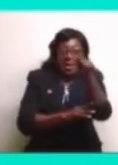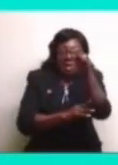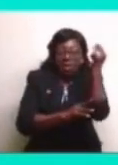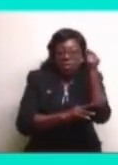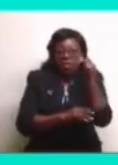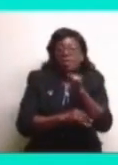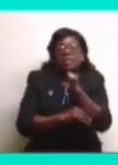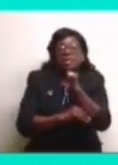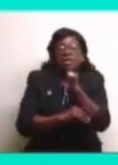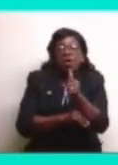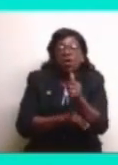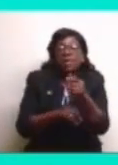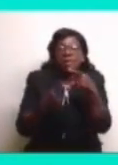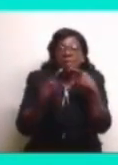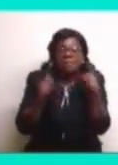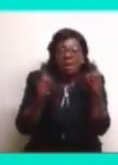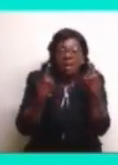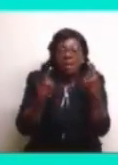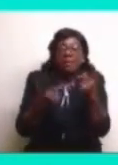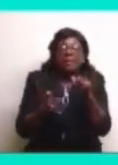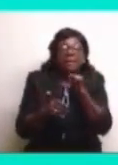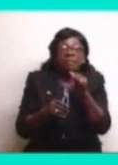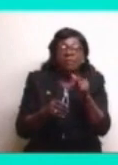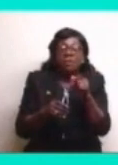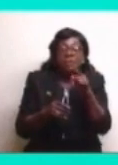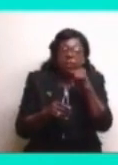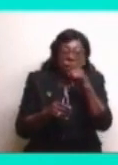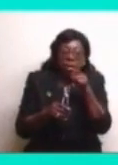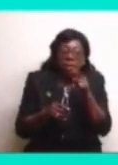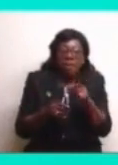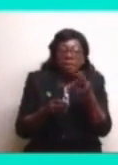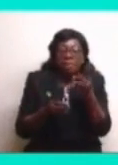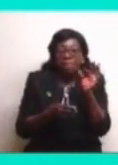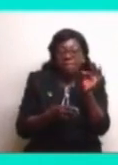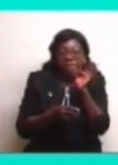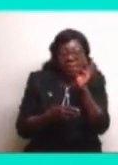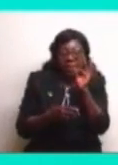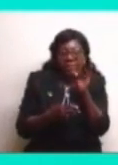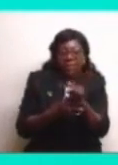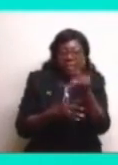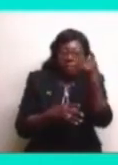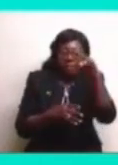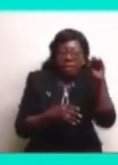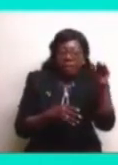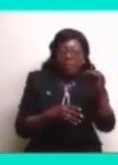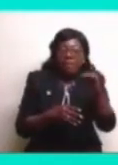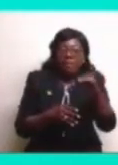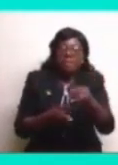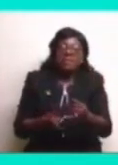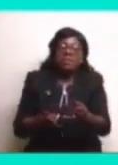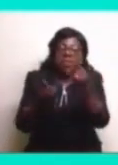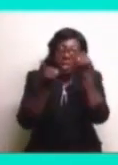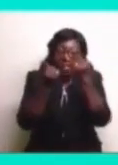crack a smile. That was not funny for him at all because he identified as a black man.